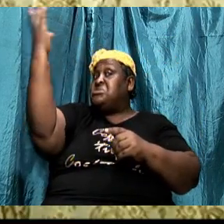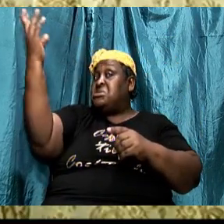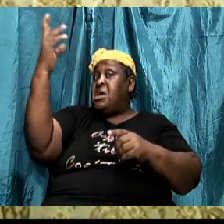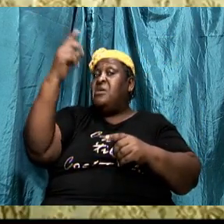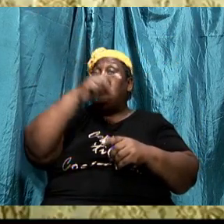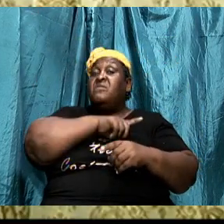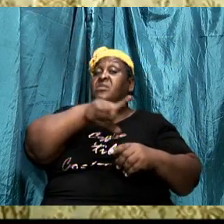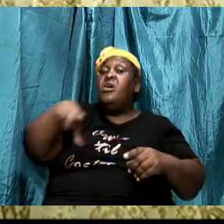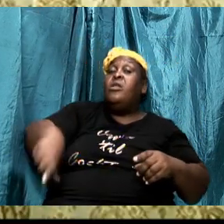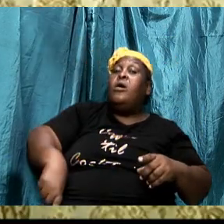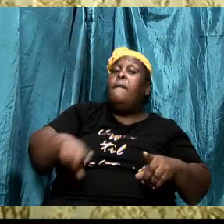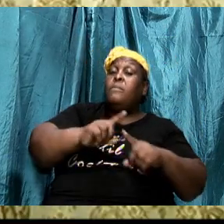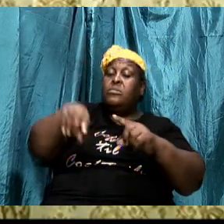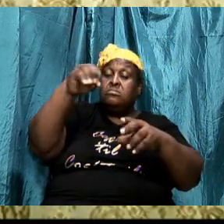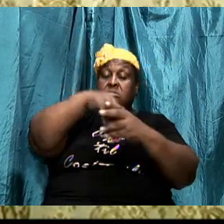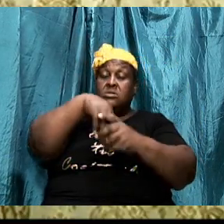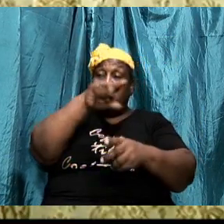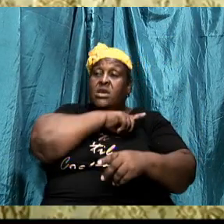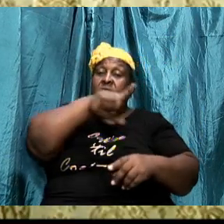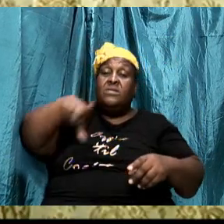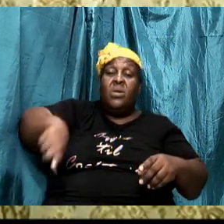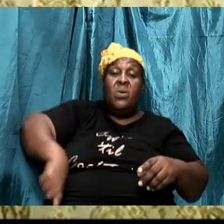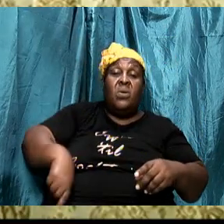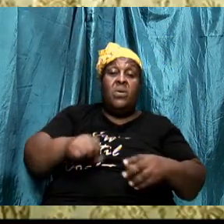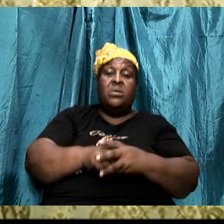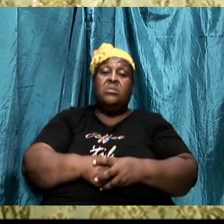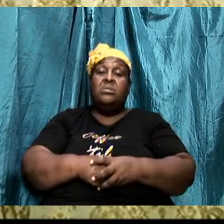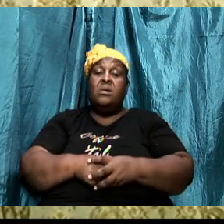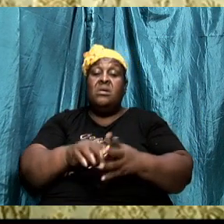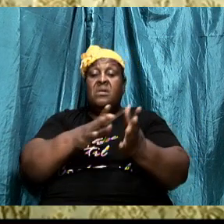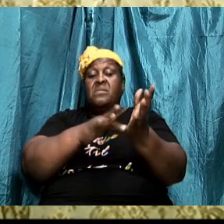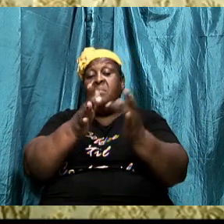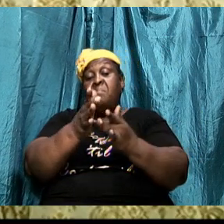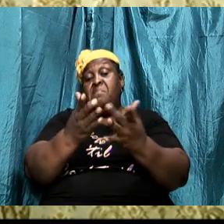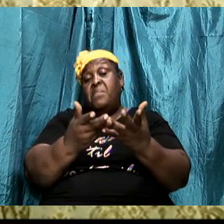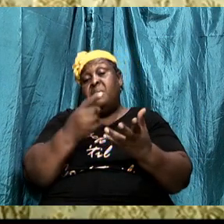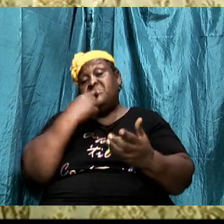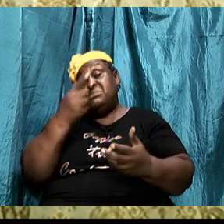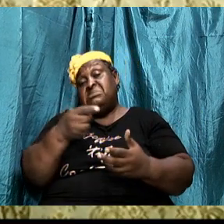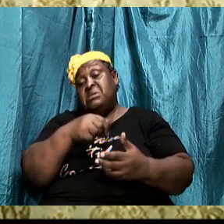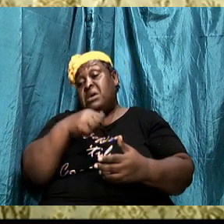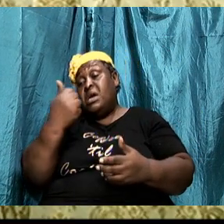but it is in the Lord. Any man be in Christ is a new creature.